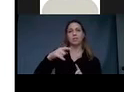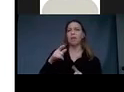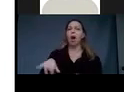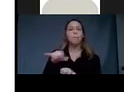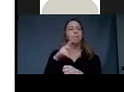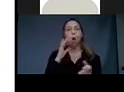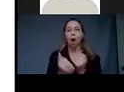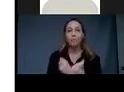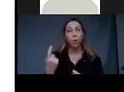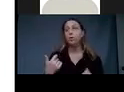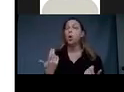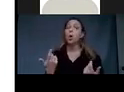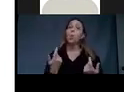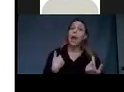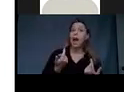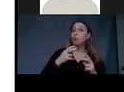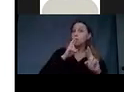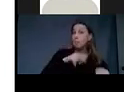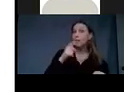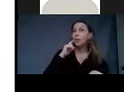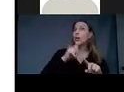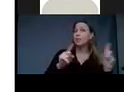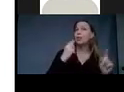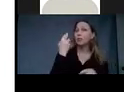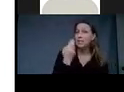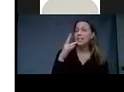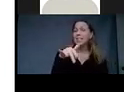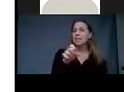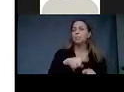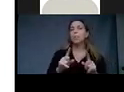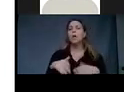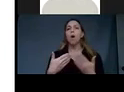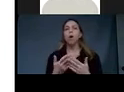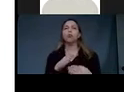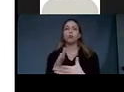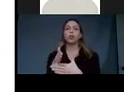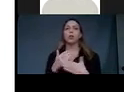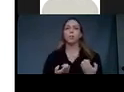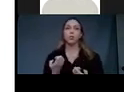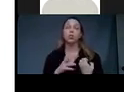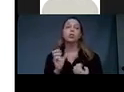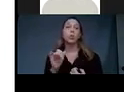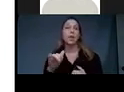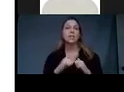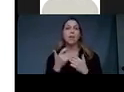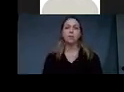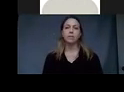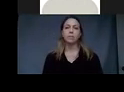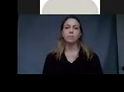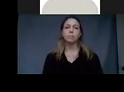responses for different reasons, but we all share the same emotions. So that's how I hope to connect with all of you today.